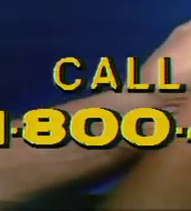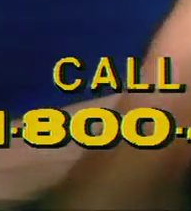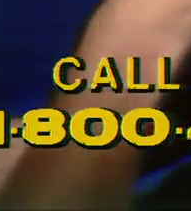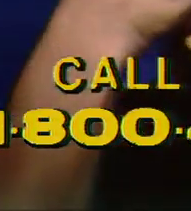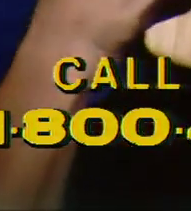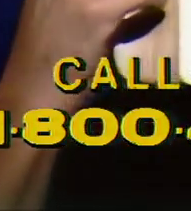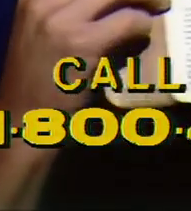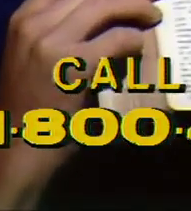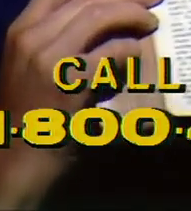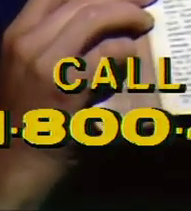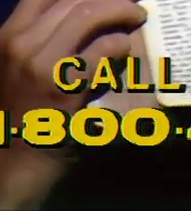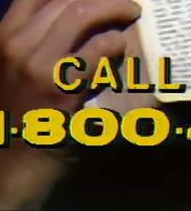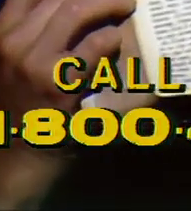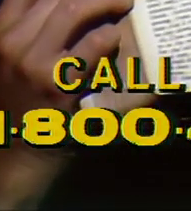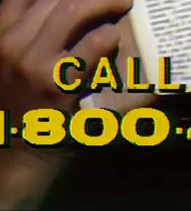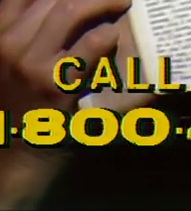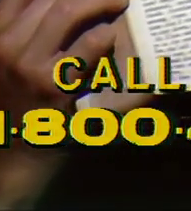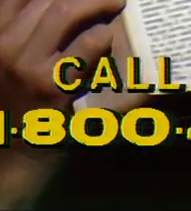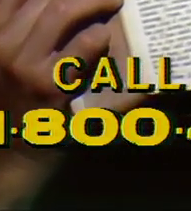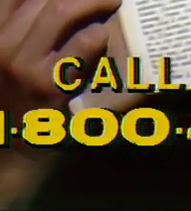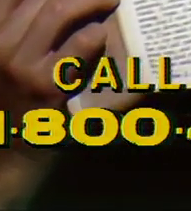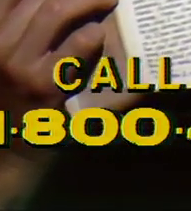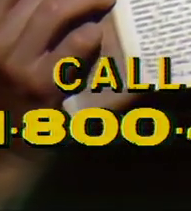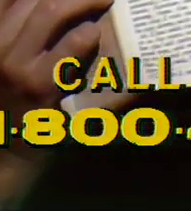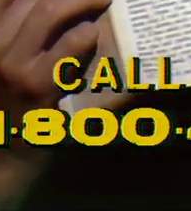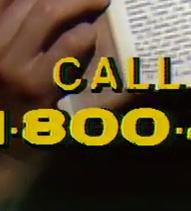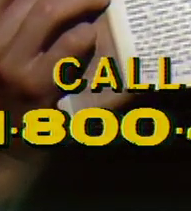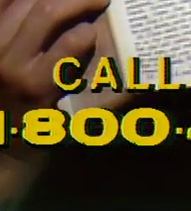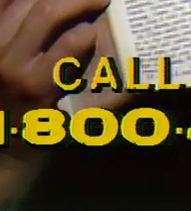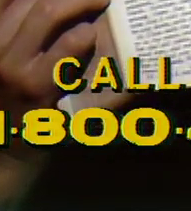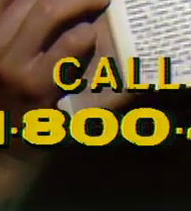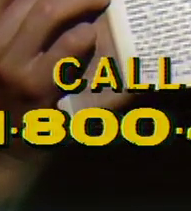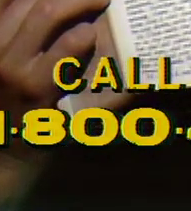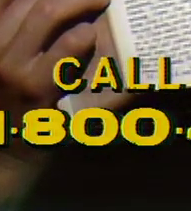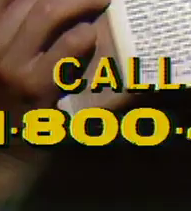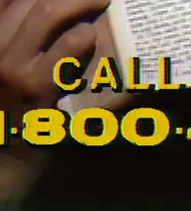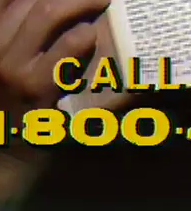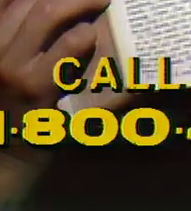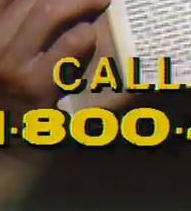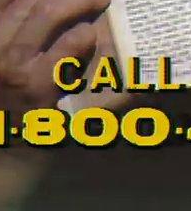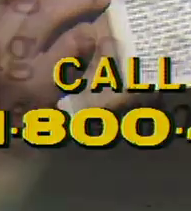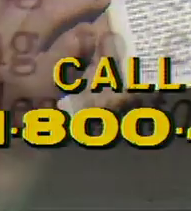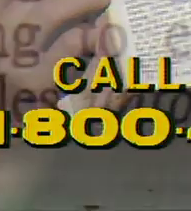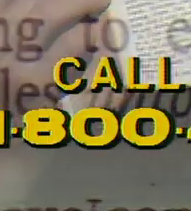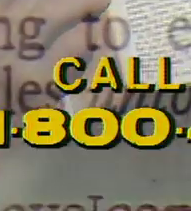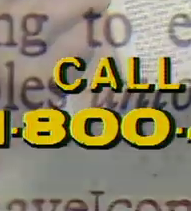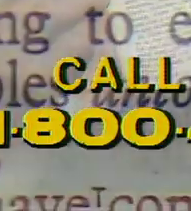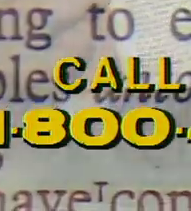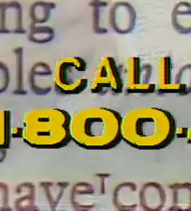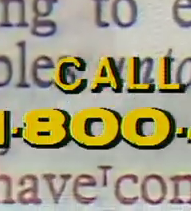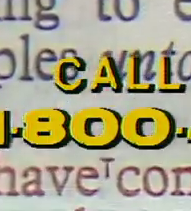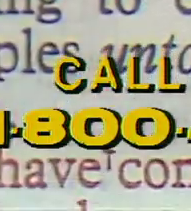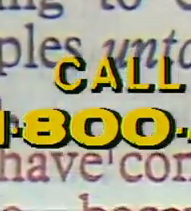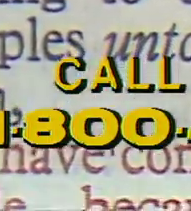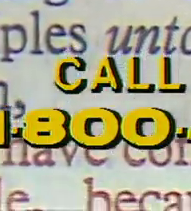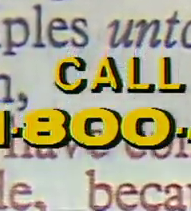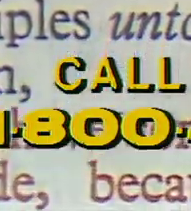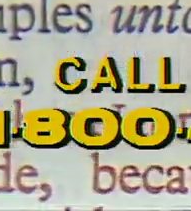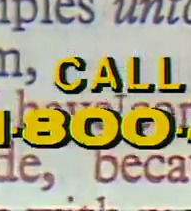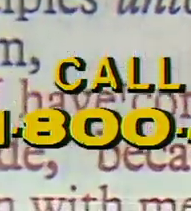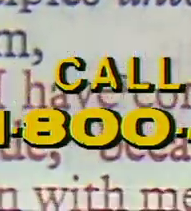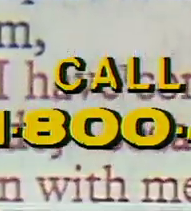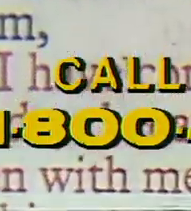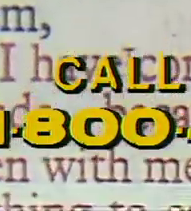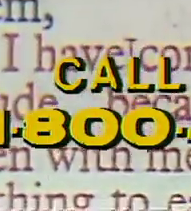leather-like cover. It lies open in the palm of your hand and is a handy size for you to carry to church. But best of all, the Giant Print